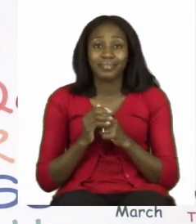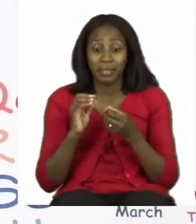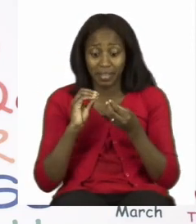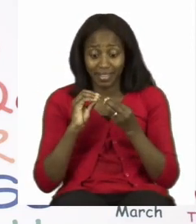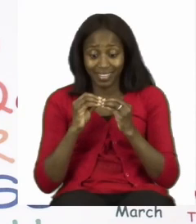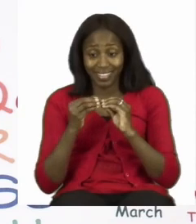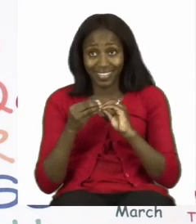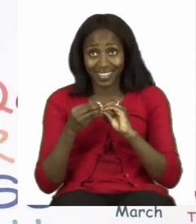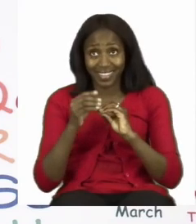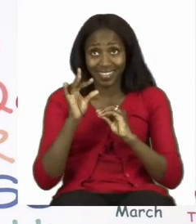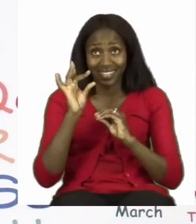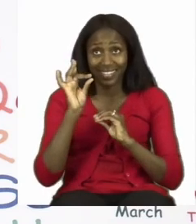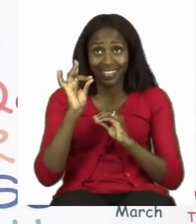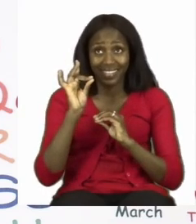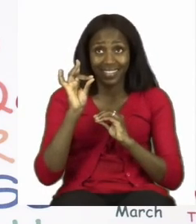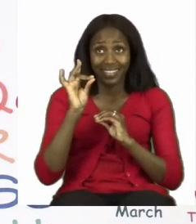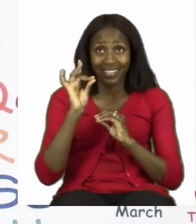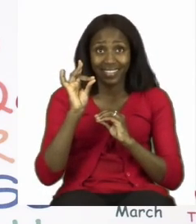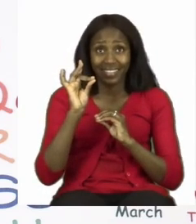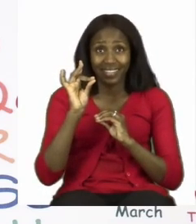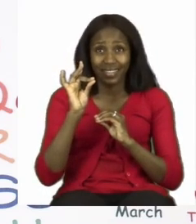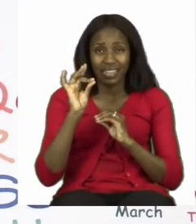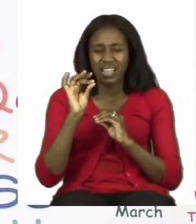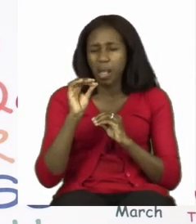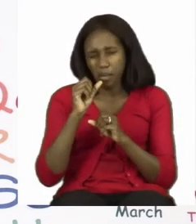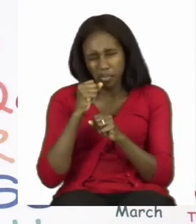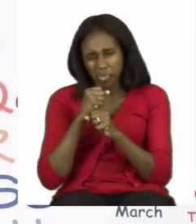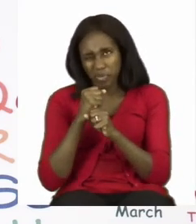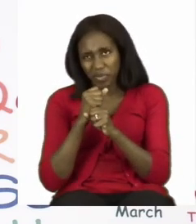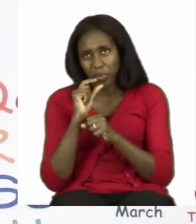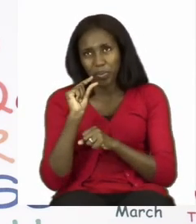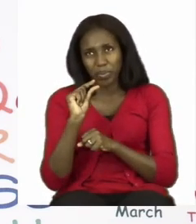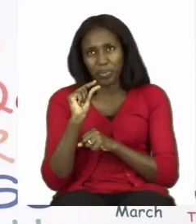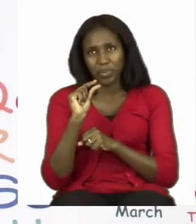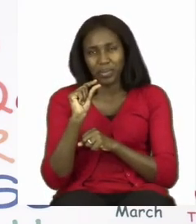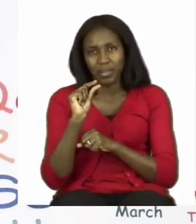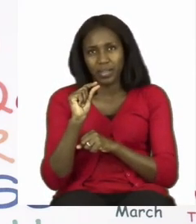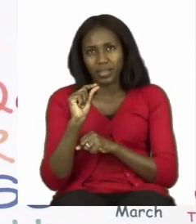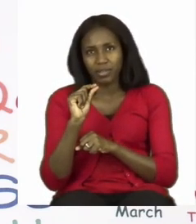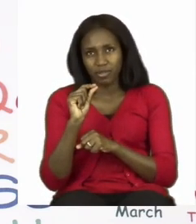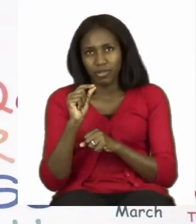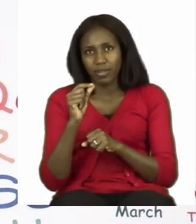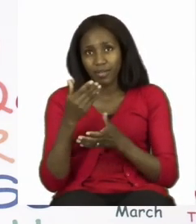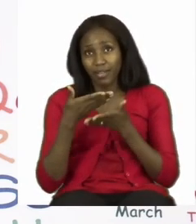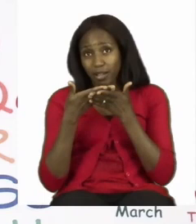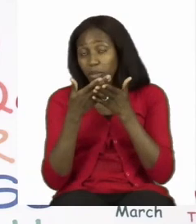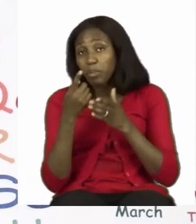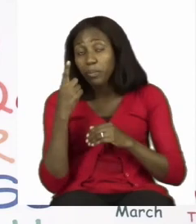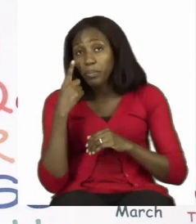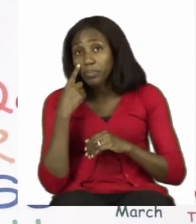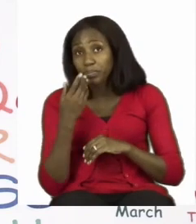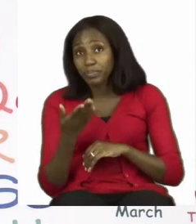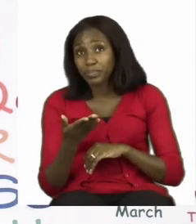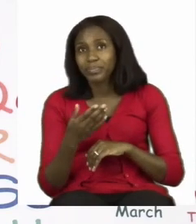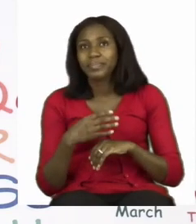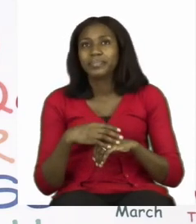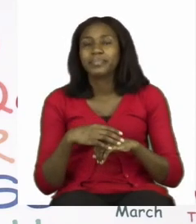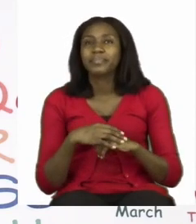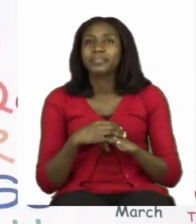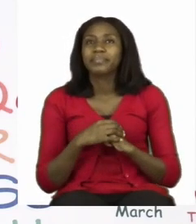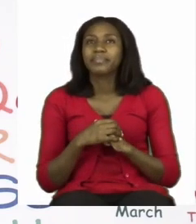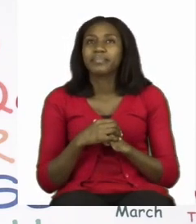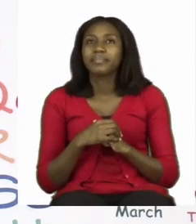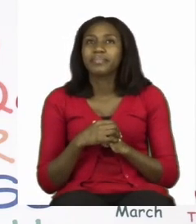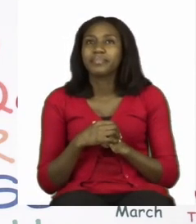eight. I know for some of you is a little bit tricky. So we're going to start at the top here. And we're going to go